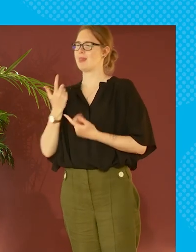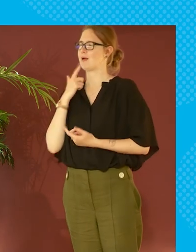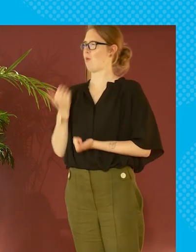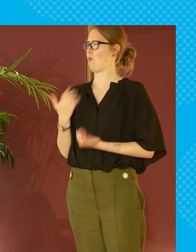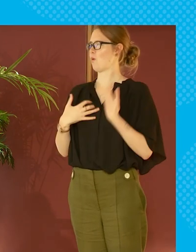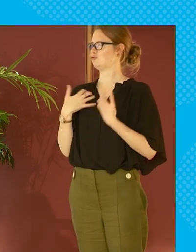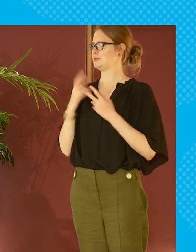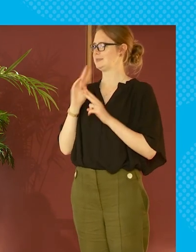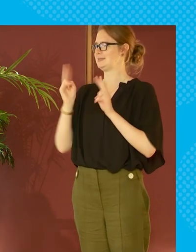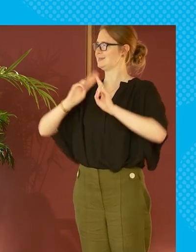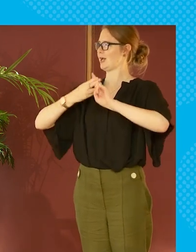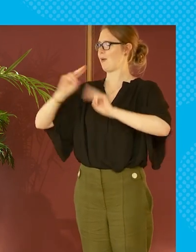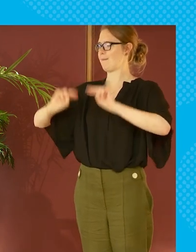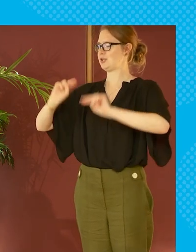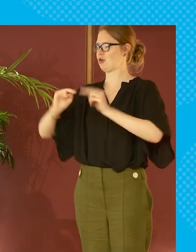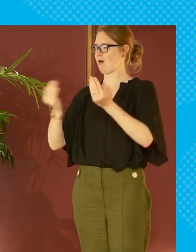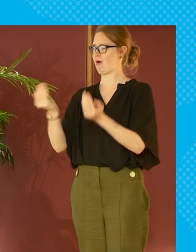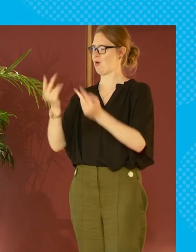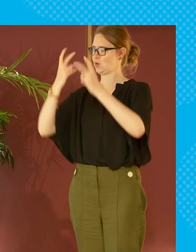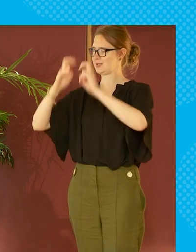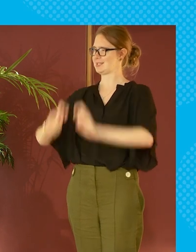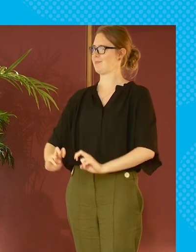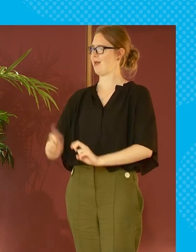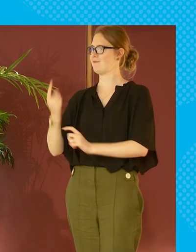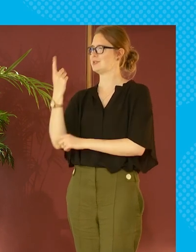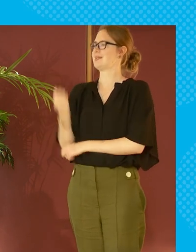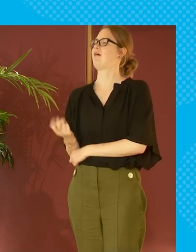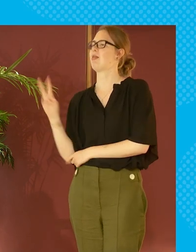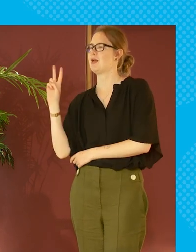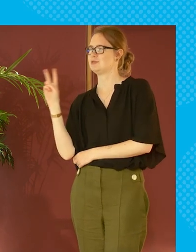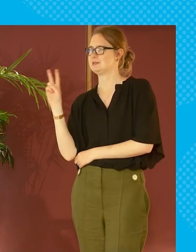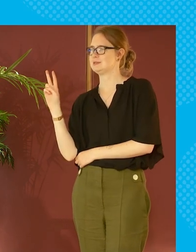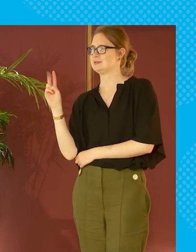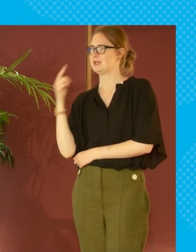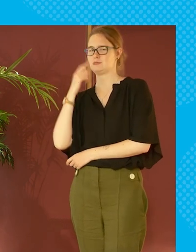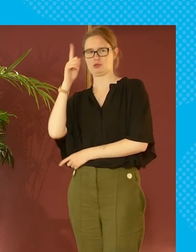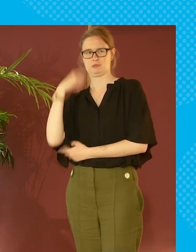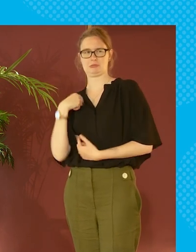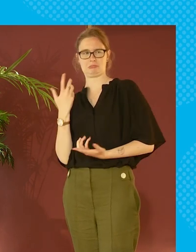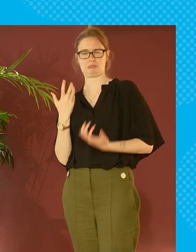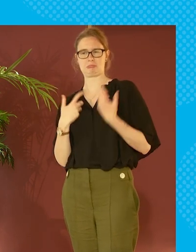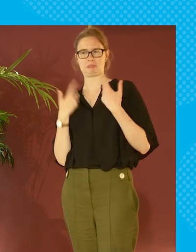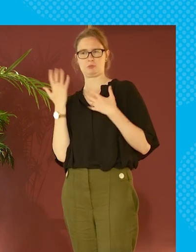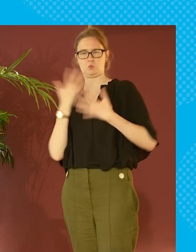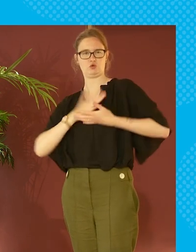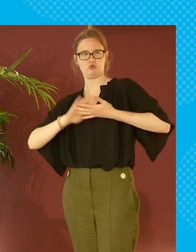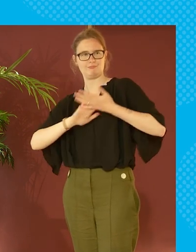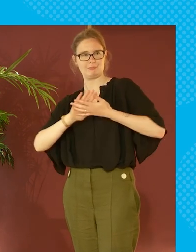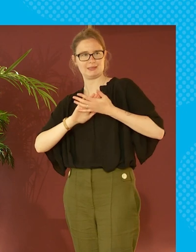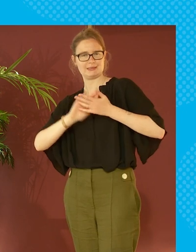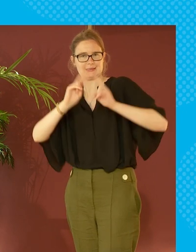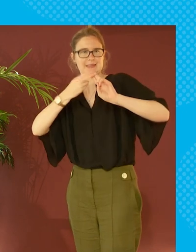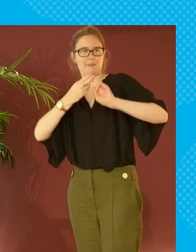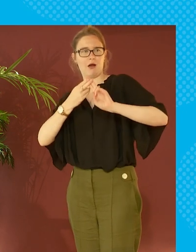it'd be really good if we could get a measure of stigma and it'd be really good if we could explore that for single parents and she looked puzzled and she